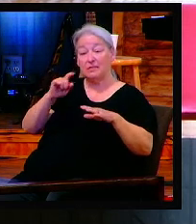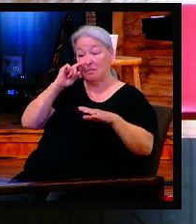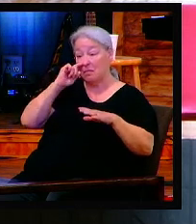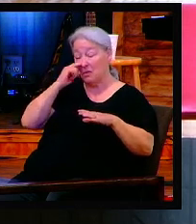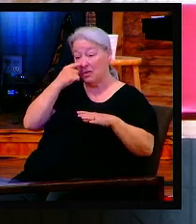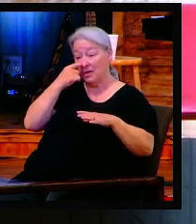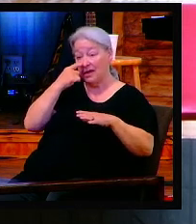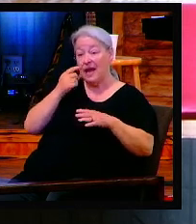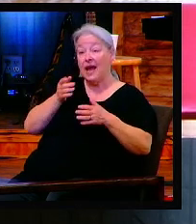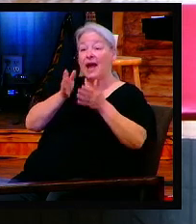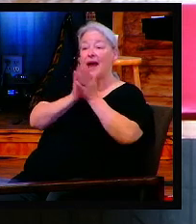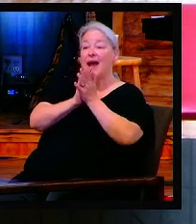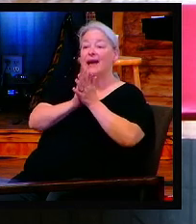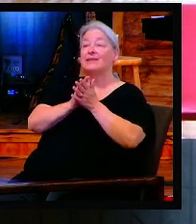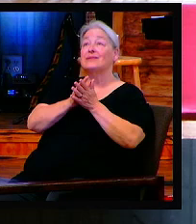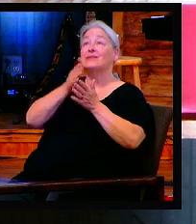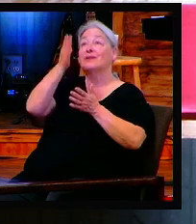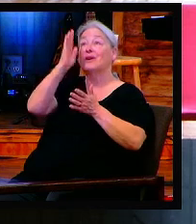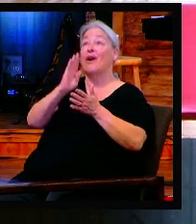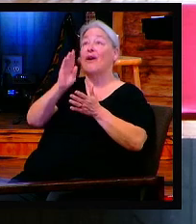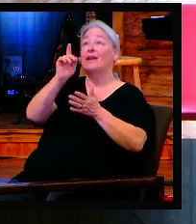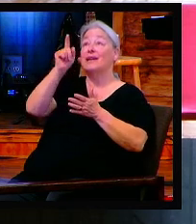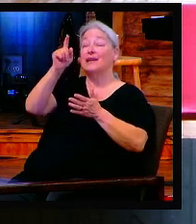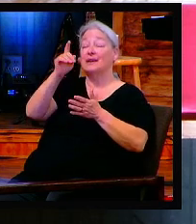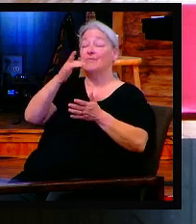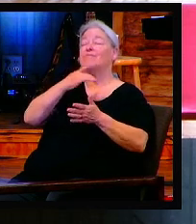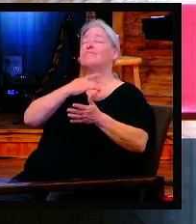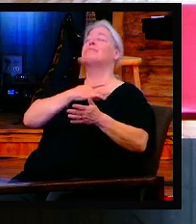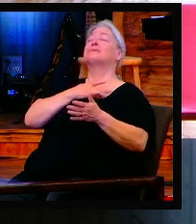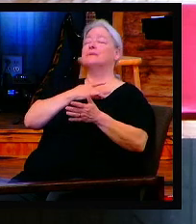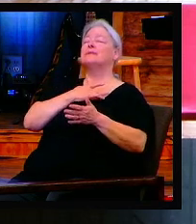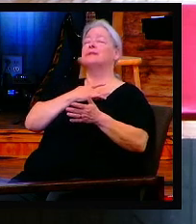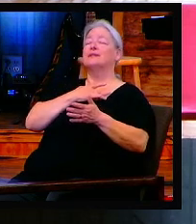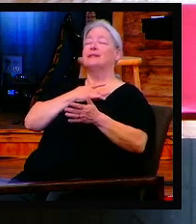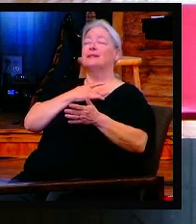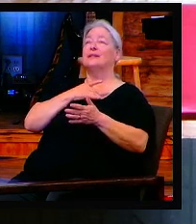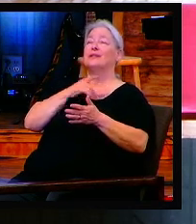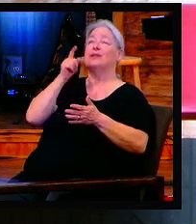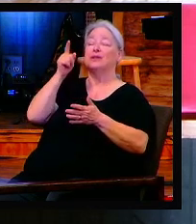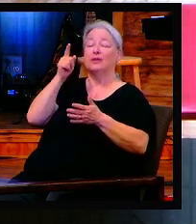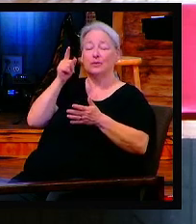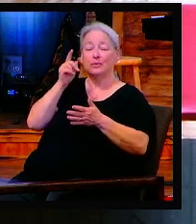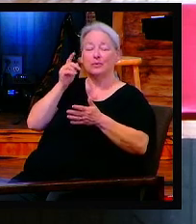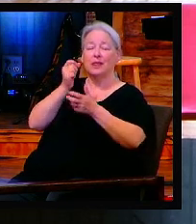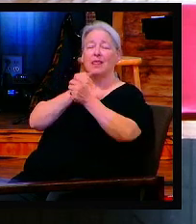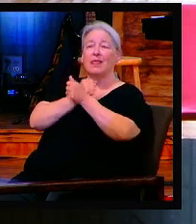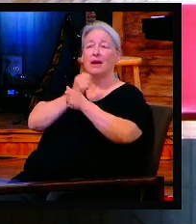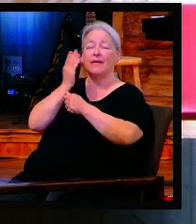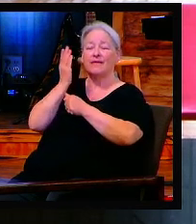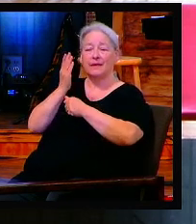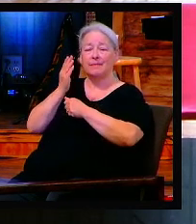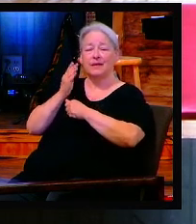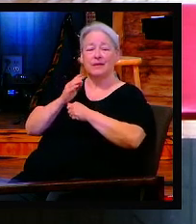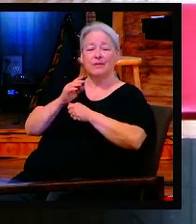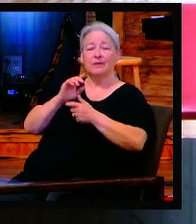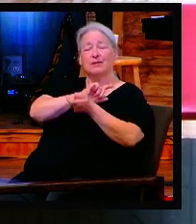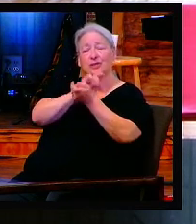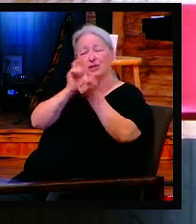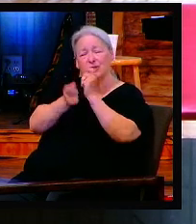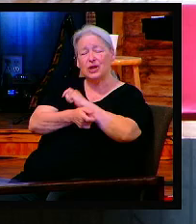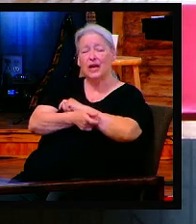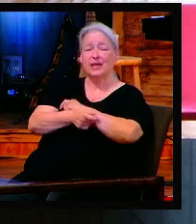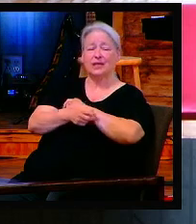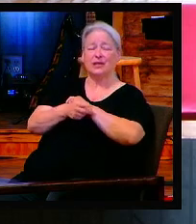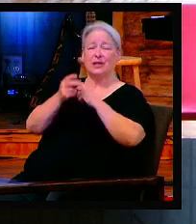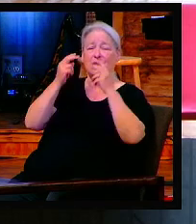you will become a lover of his word. You'll become a lover of him and it will change your entire outlook on being a Christian. So many